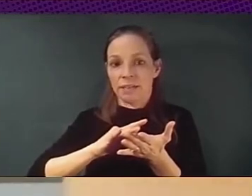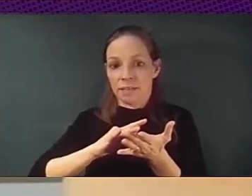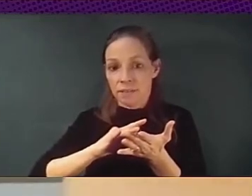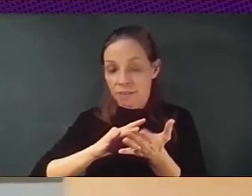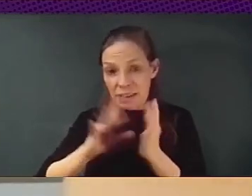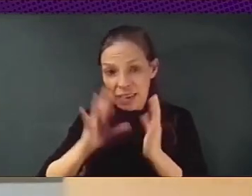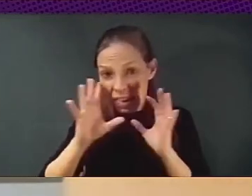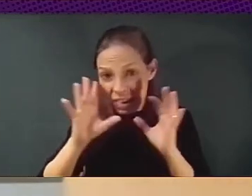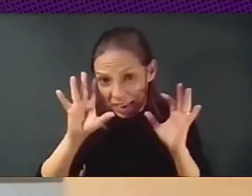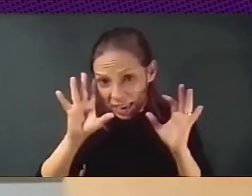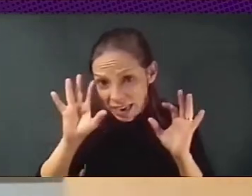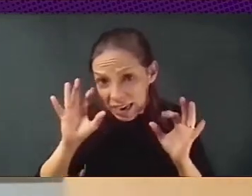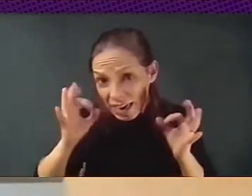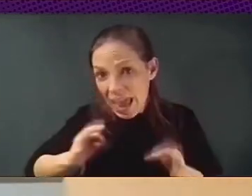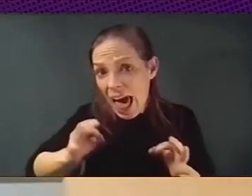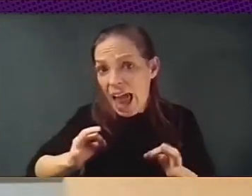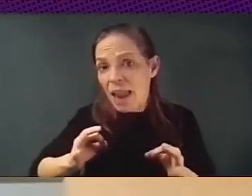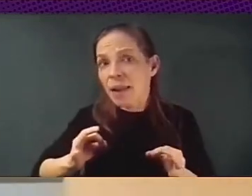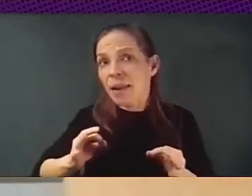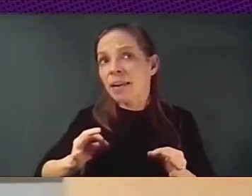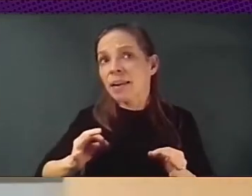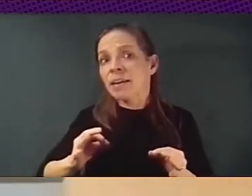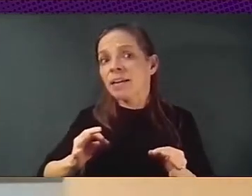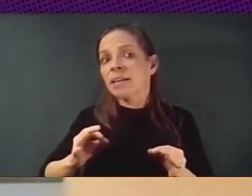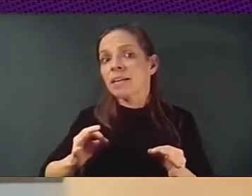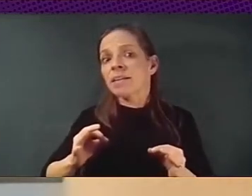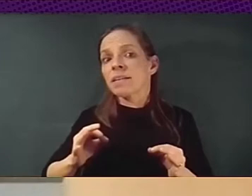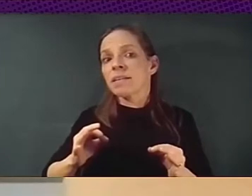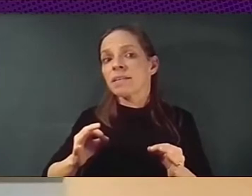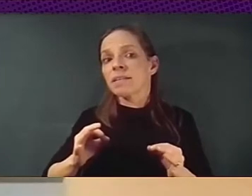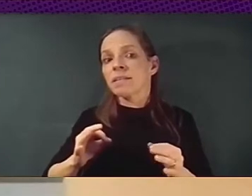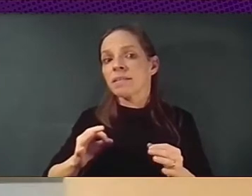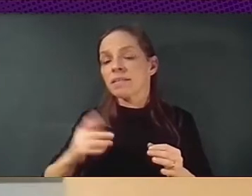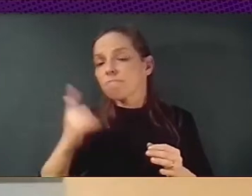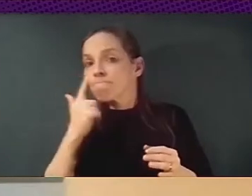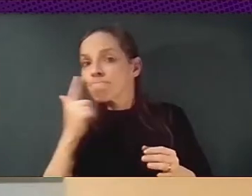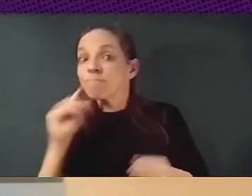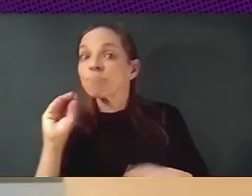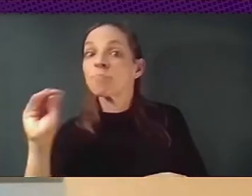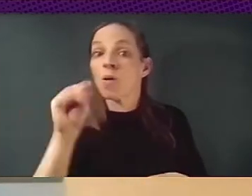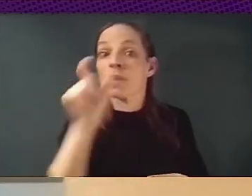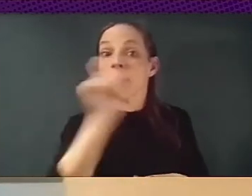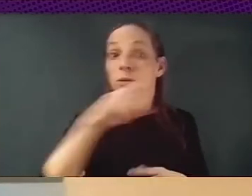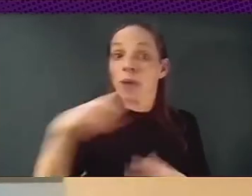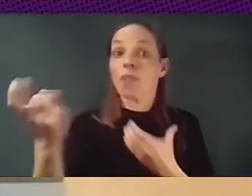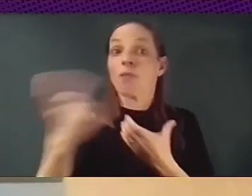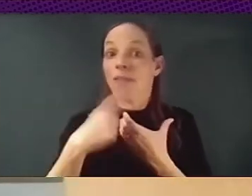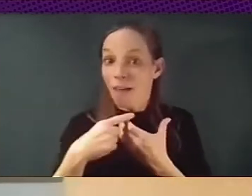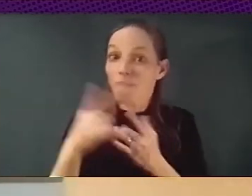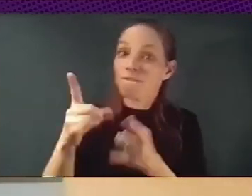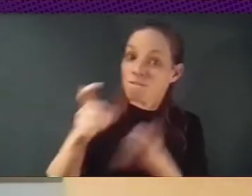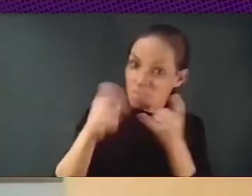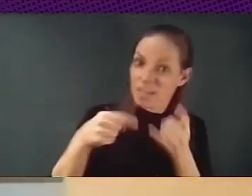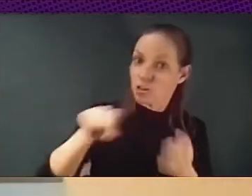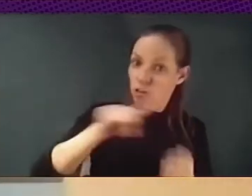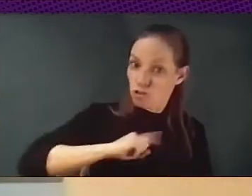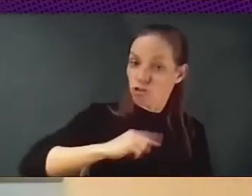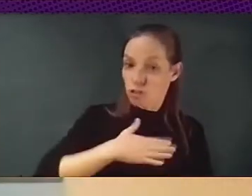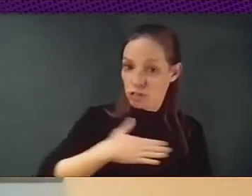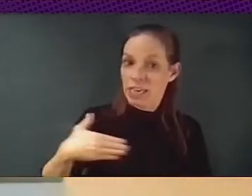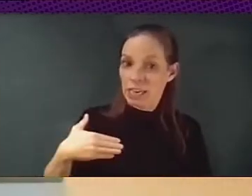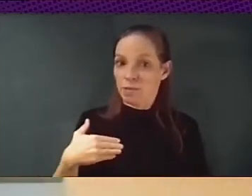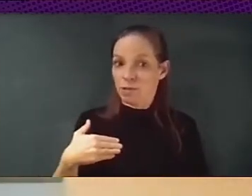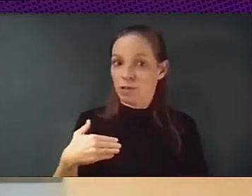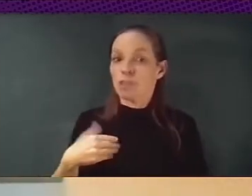workers rights, environmental rights? Do we want to mobilize technology and data at the service of the green transition